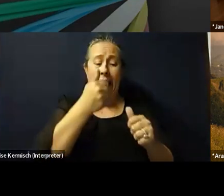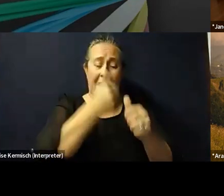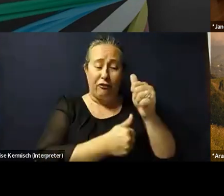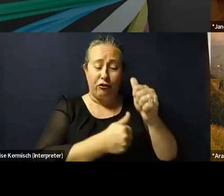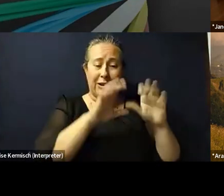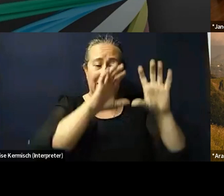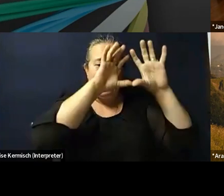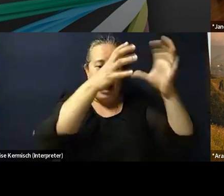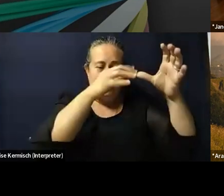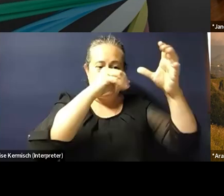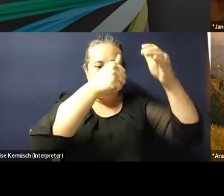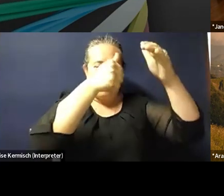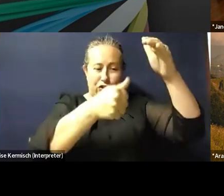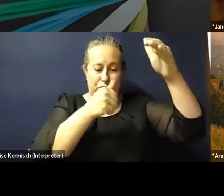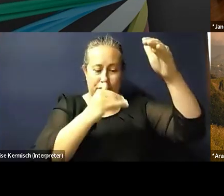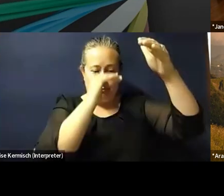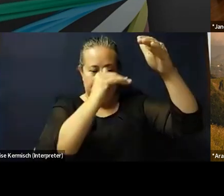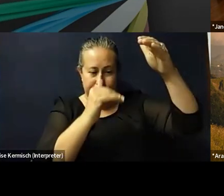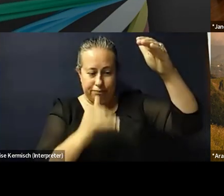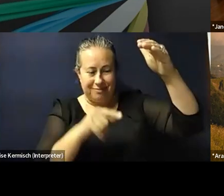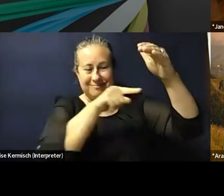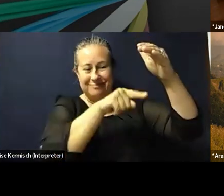high, every are stigmatized. So,